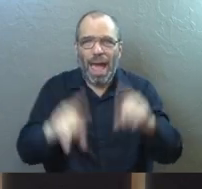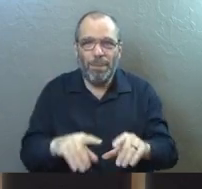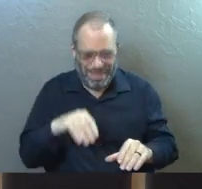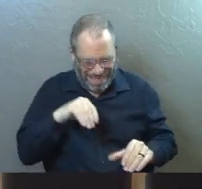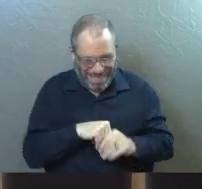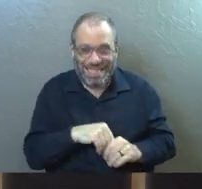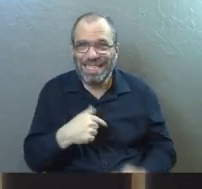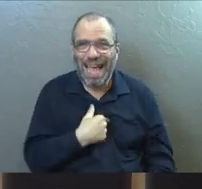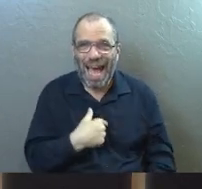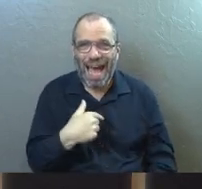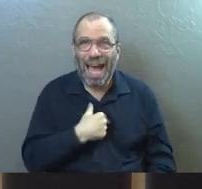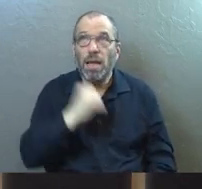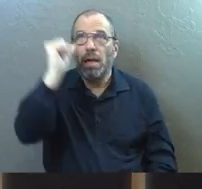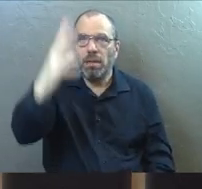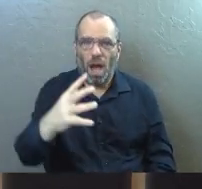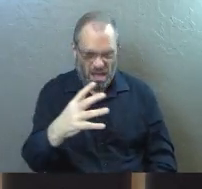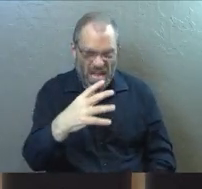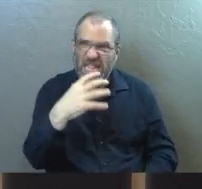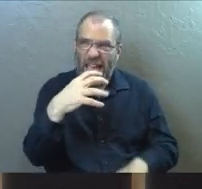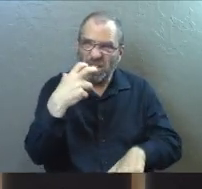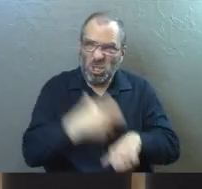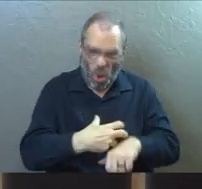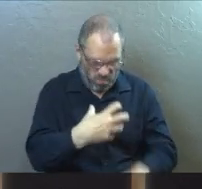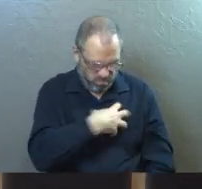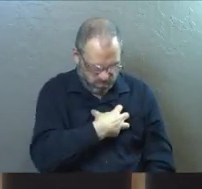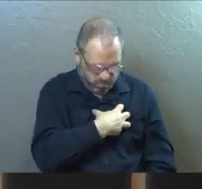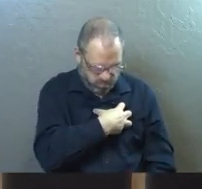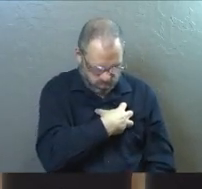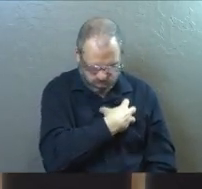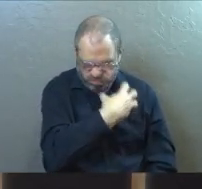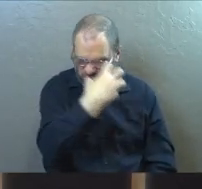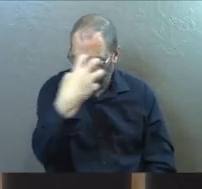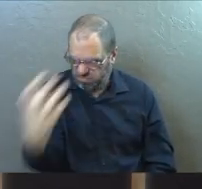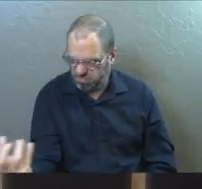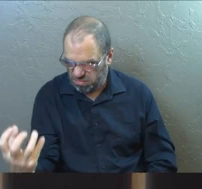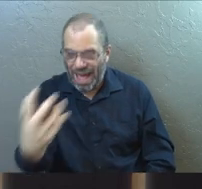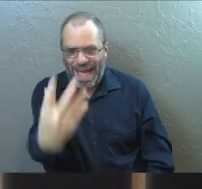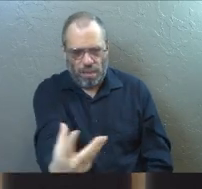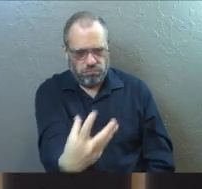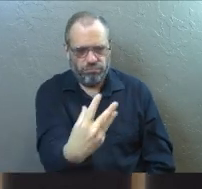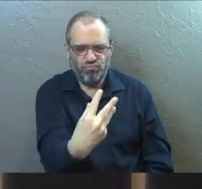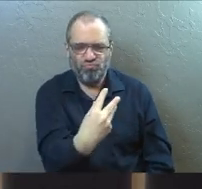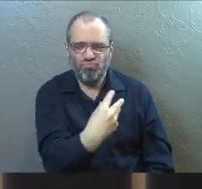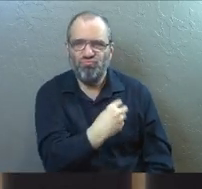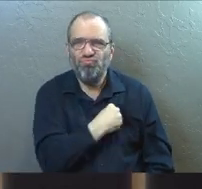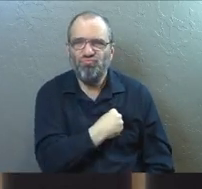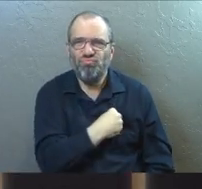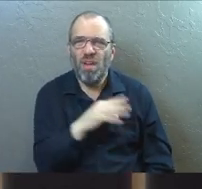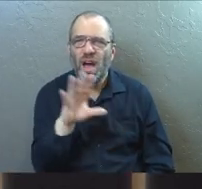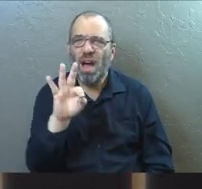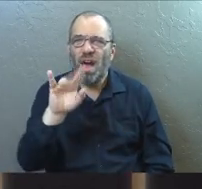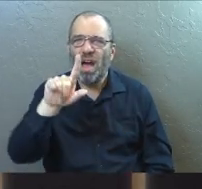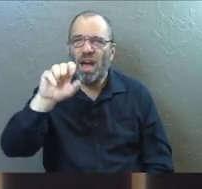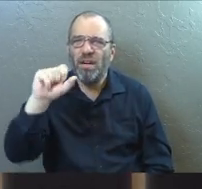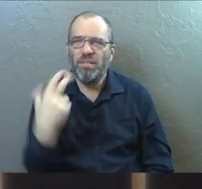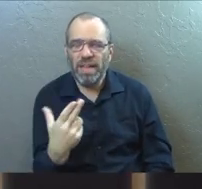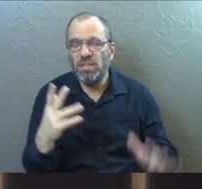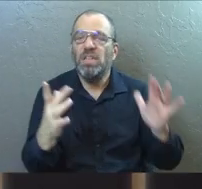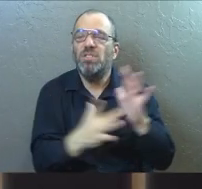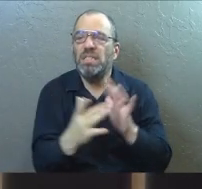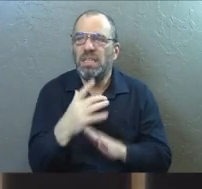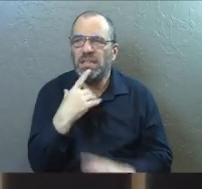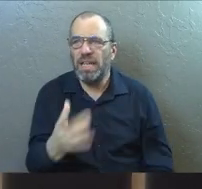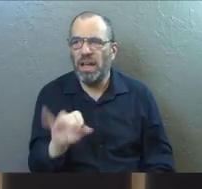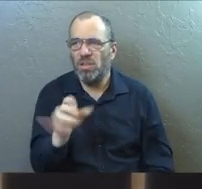inside of you. God has to remove stone and put a heart of flesh there. Jesus said it like